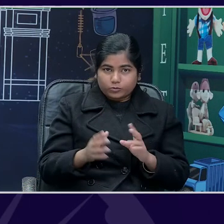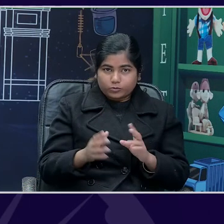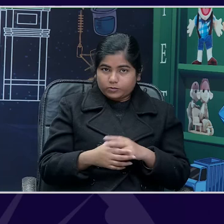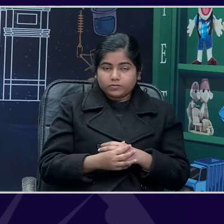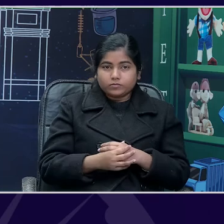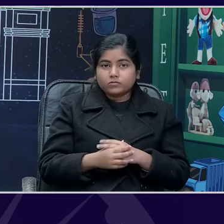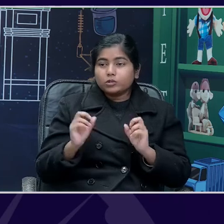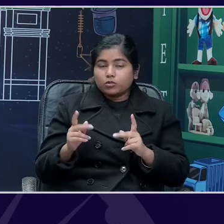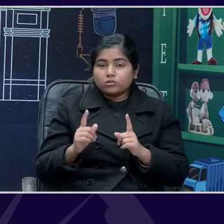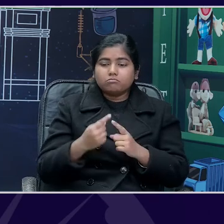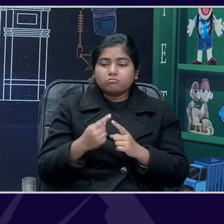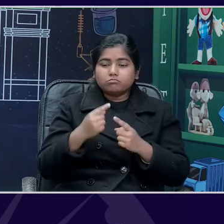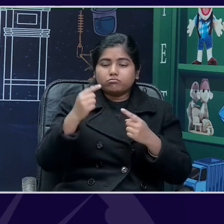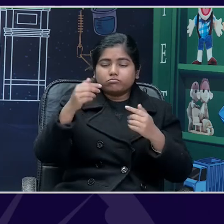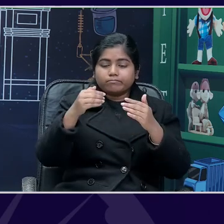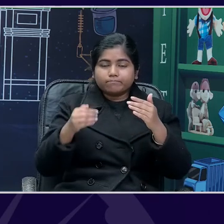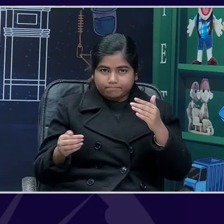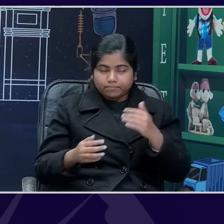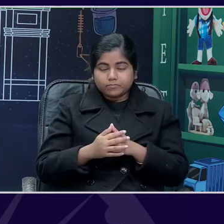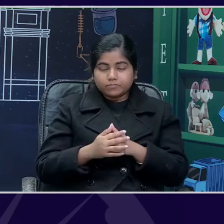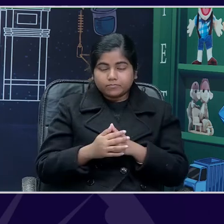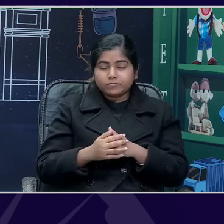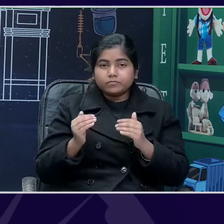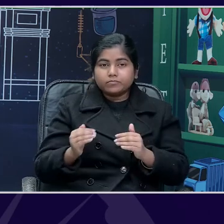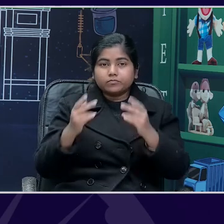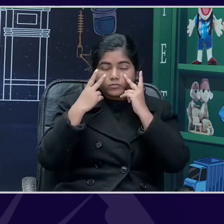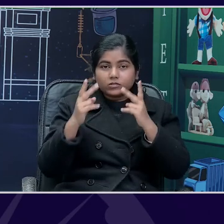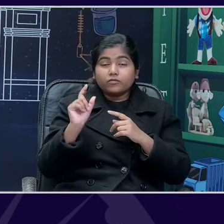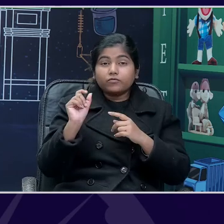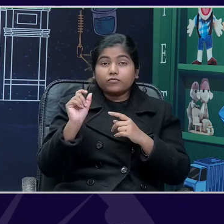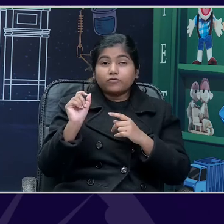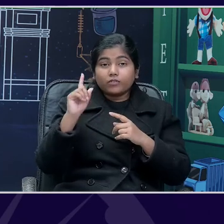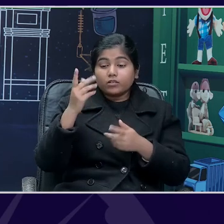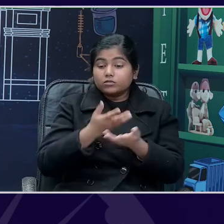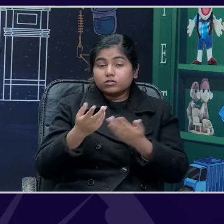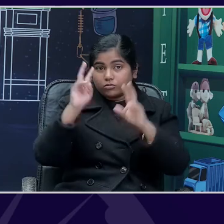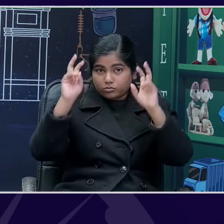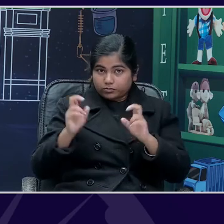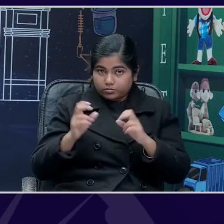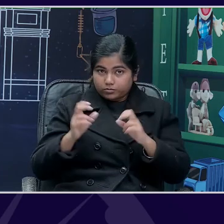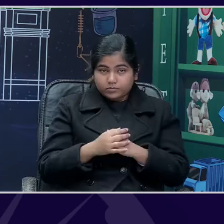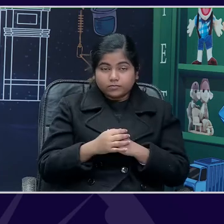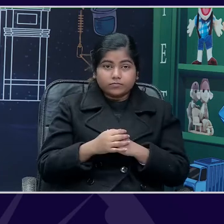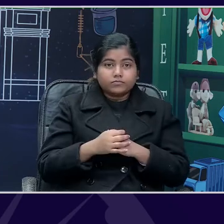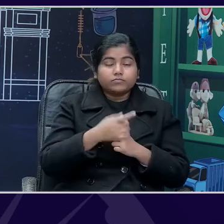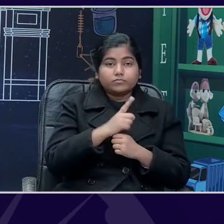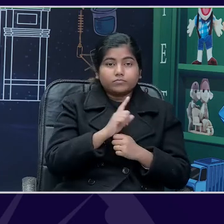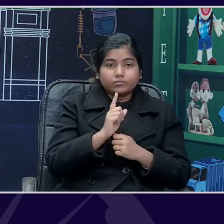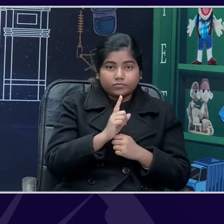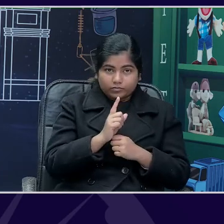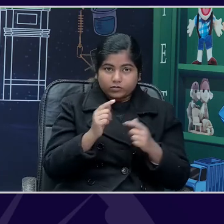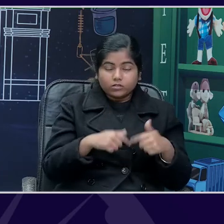So, we will take one by one. First, we will discuss on the topic. Right. So,